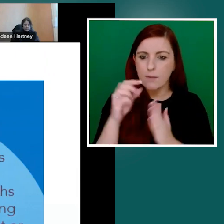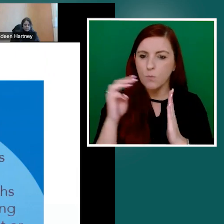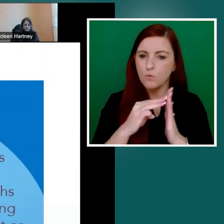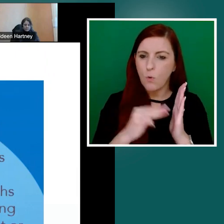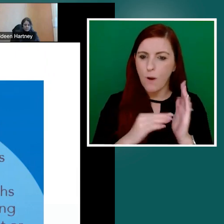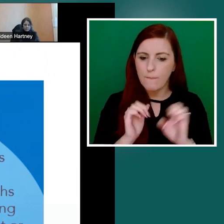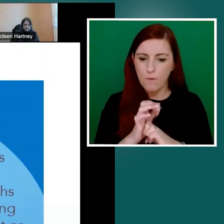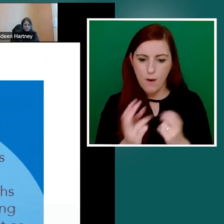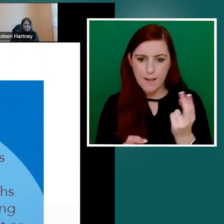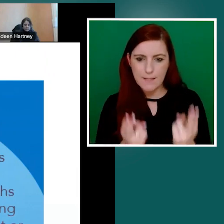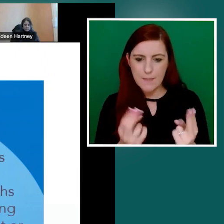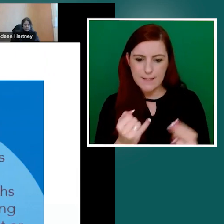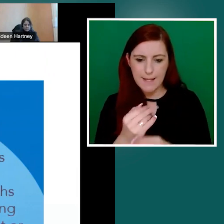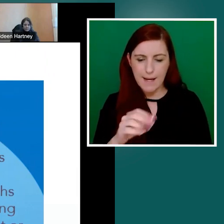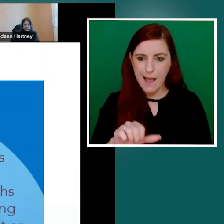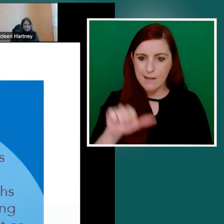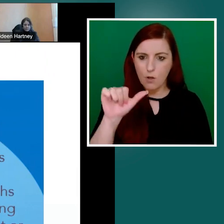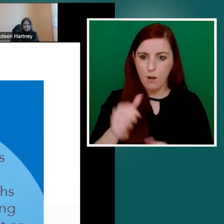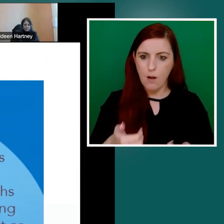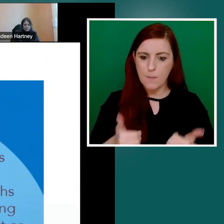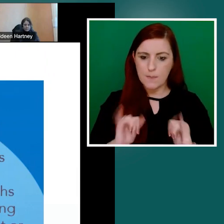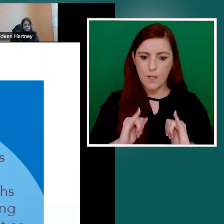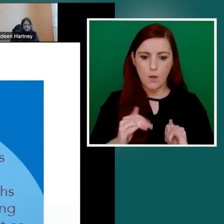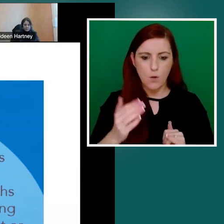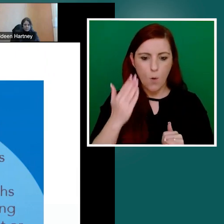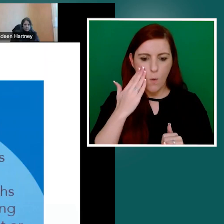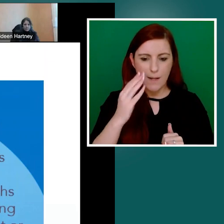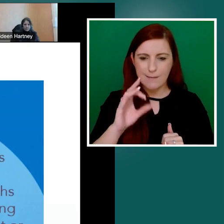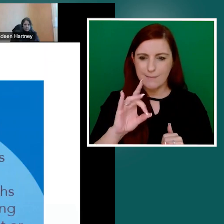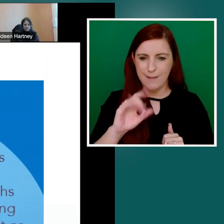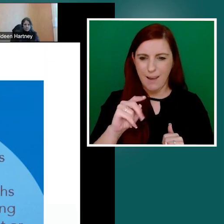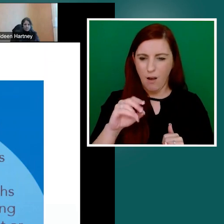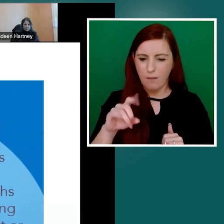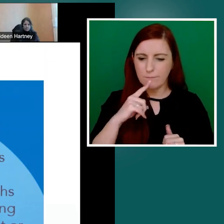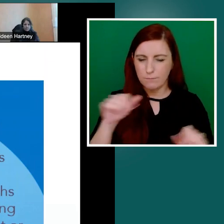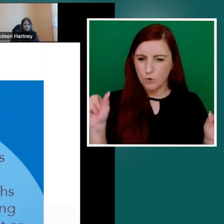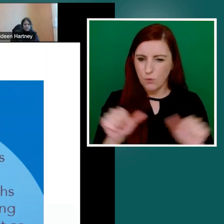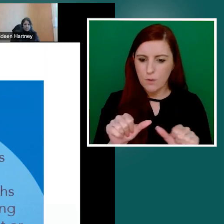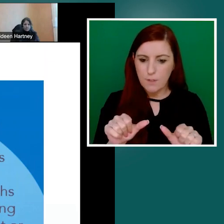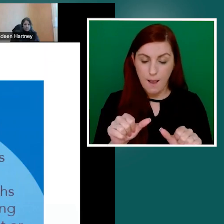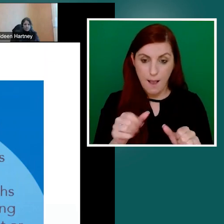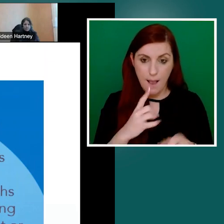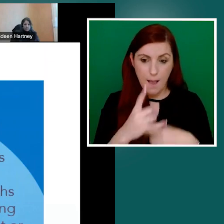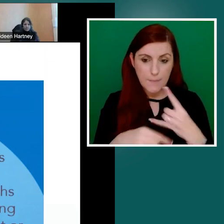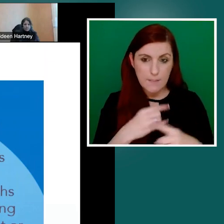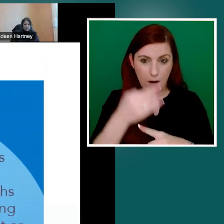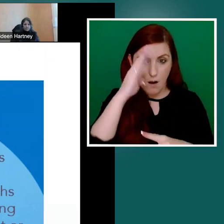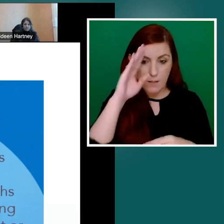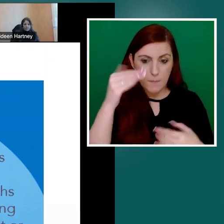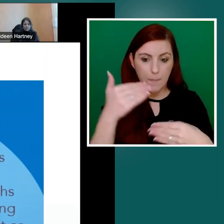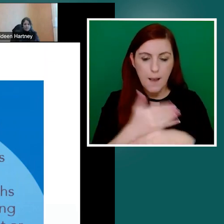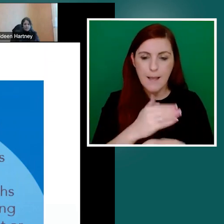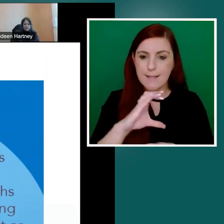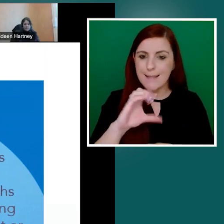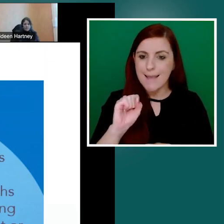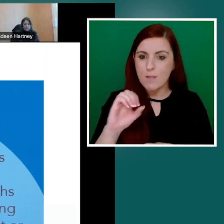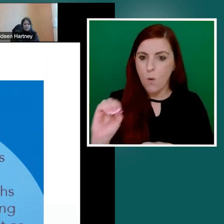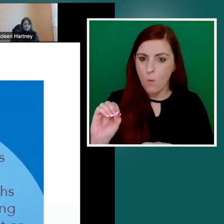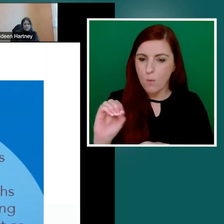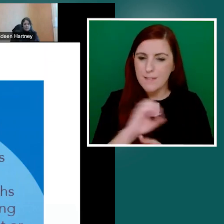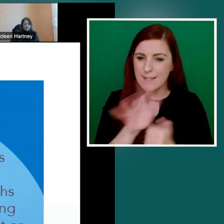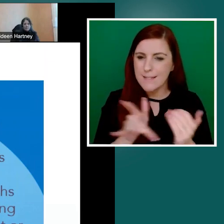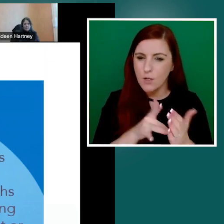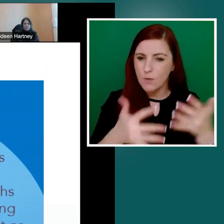by the Central Statistics Office. The current survey, because that data is about 10 years old, but we try and update it with then